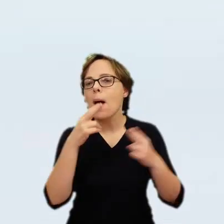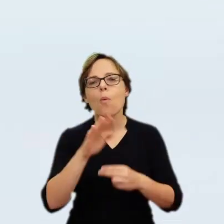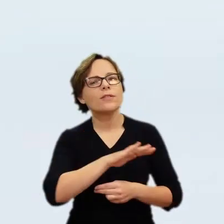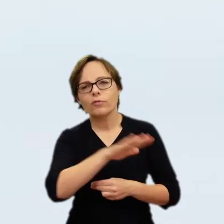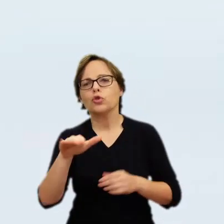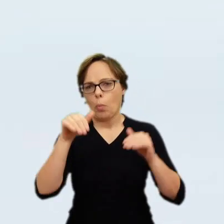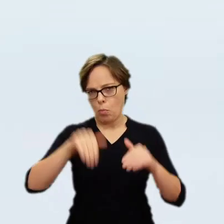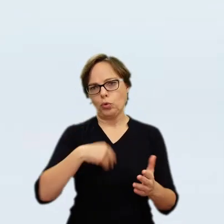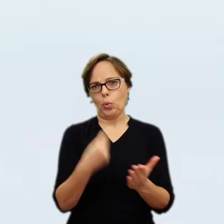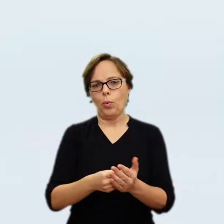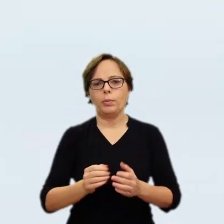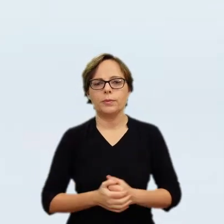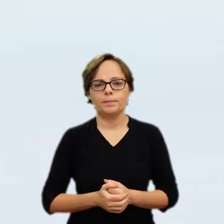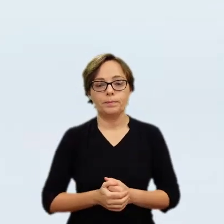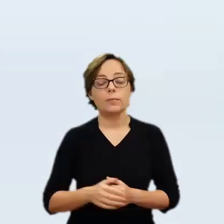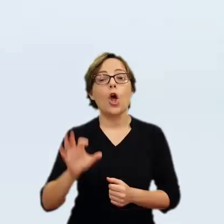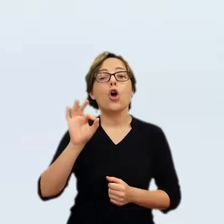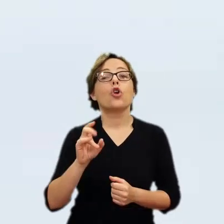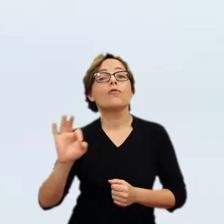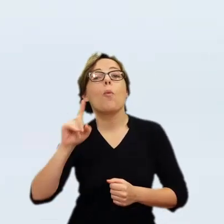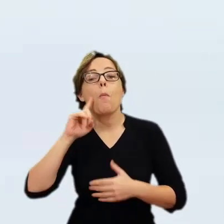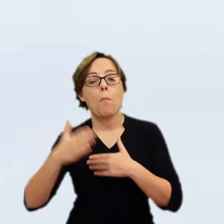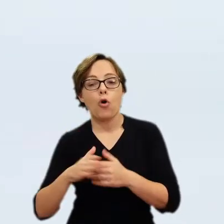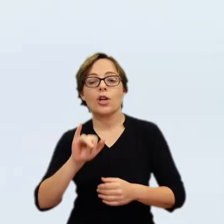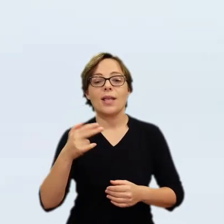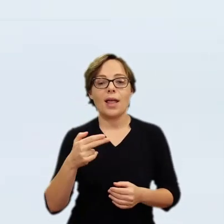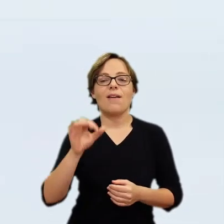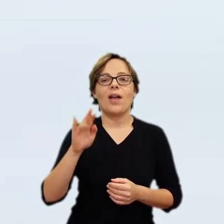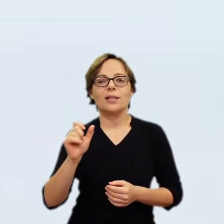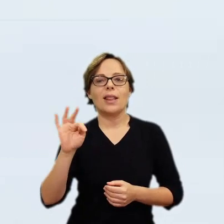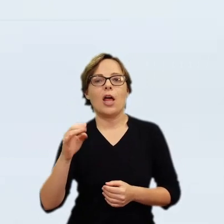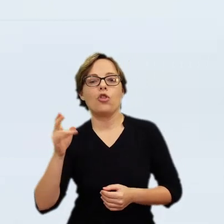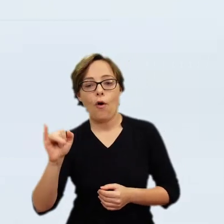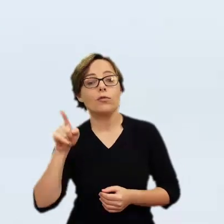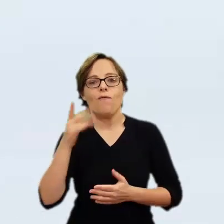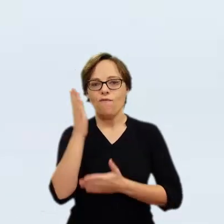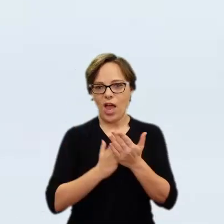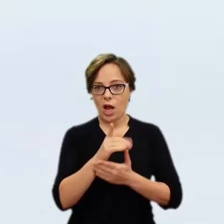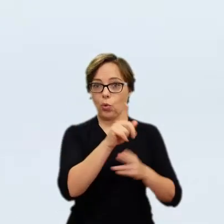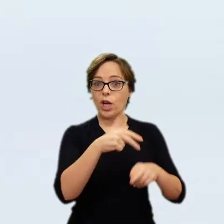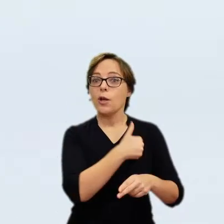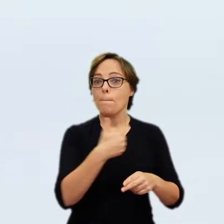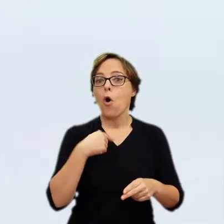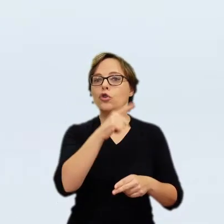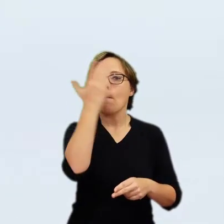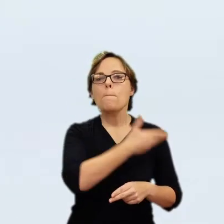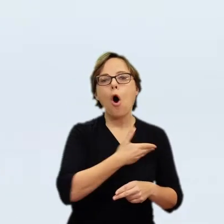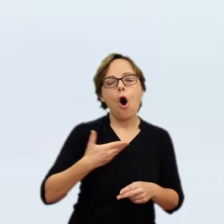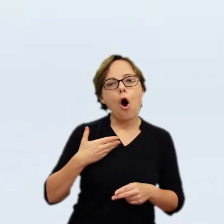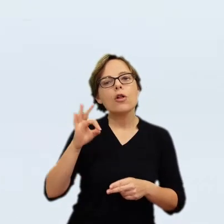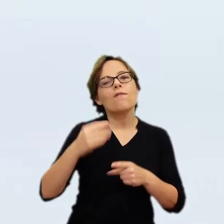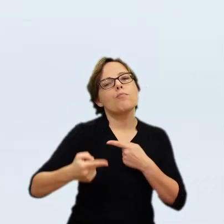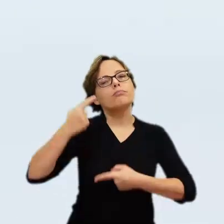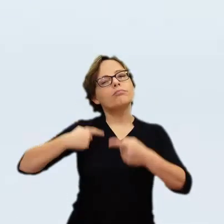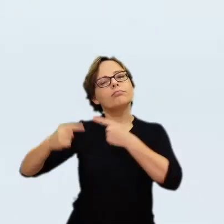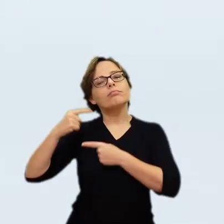a Polish periodical published a few years later in 1859 an illustration of Lisowczyk that was clearly based on Rembrandt's painting